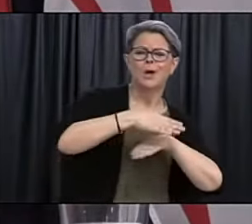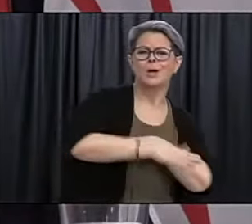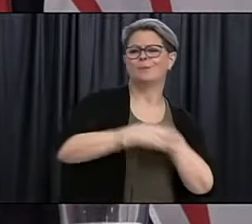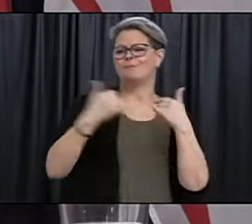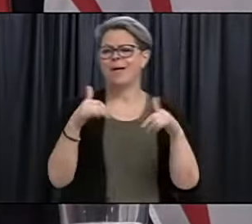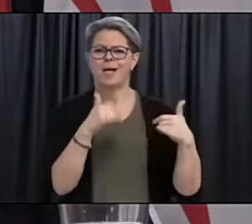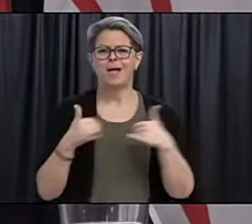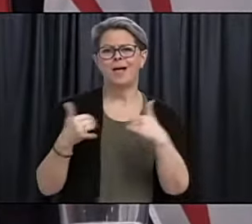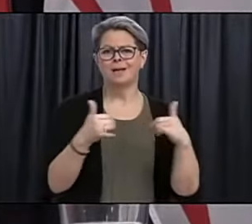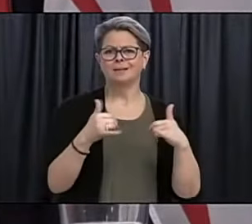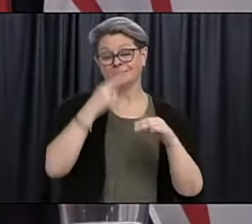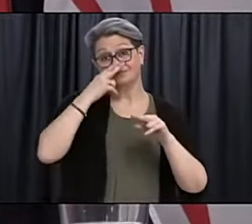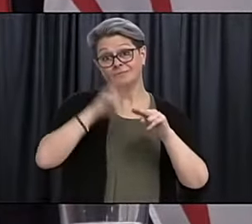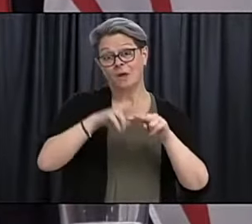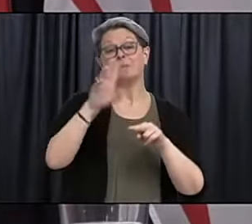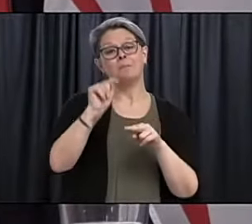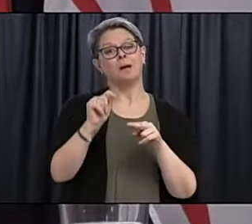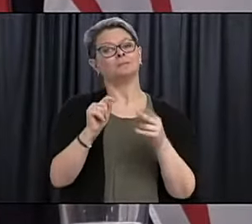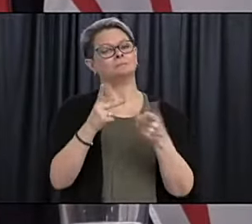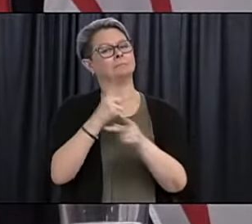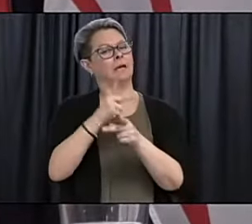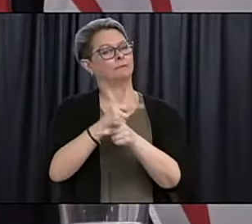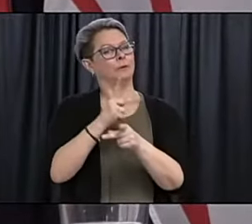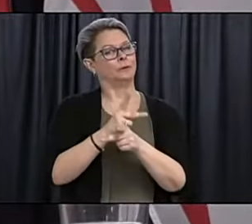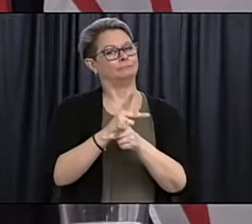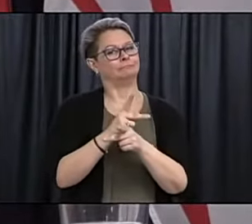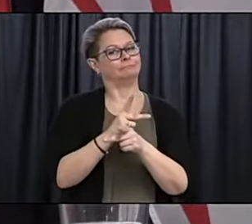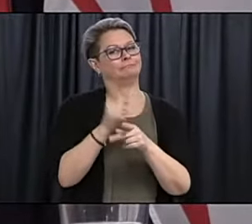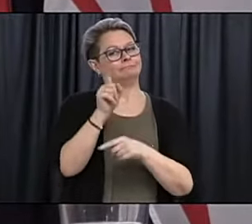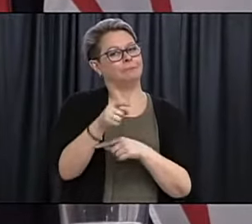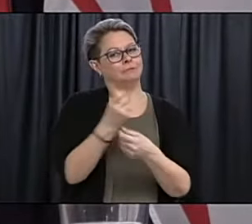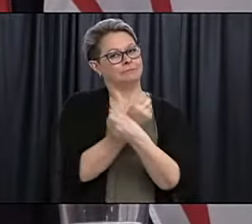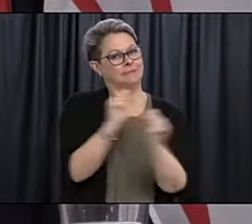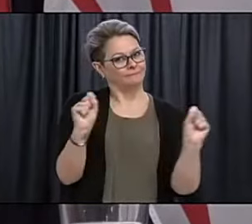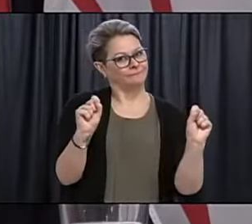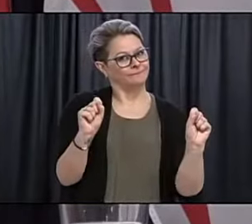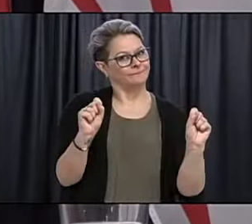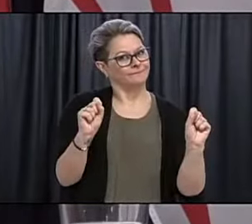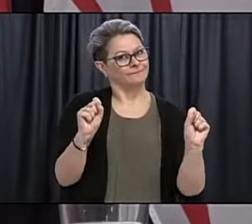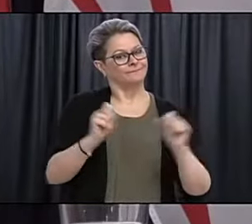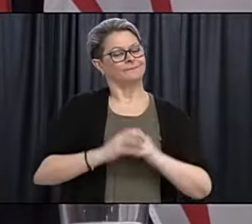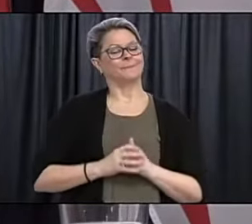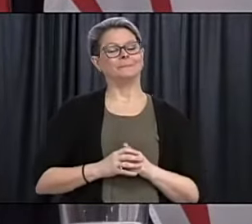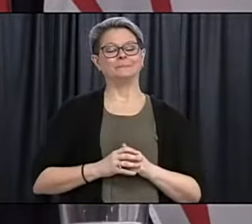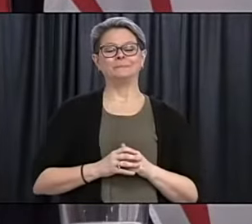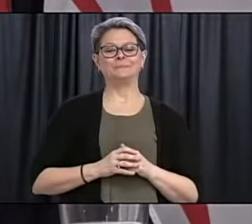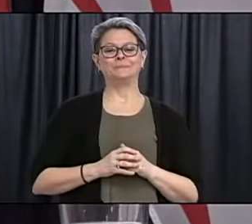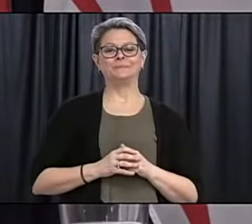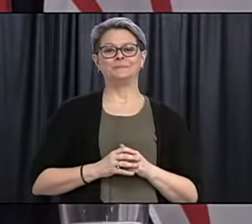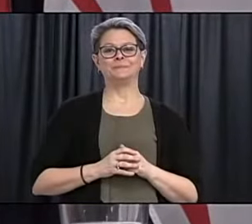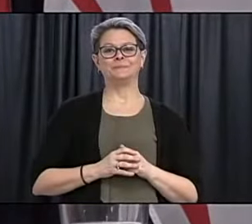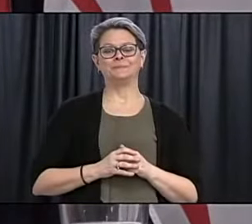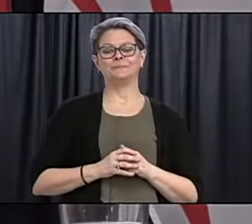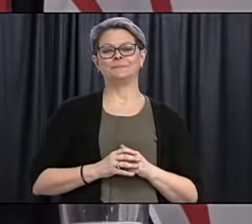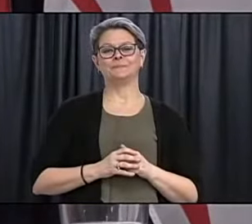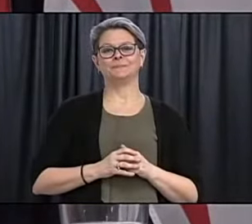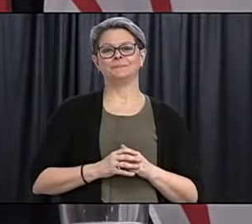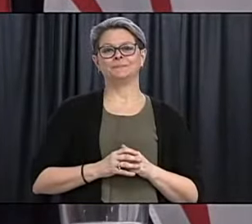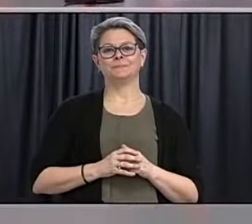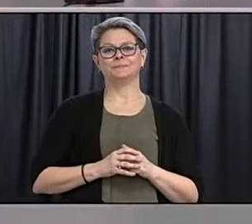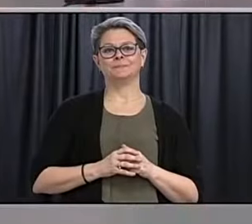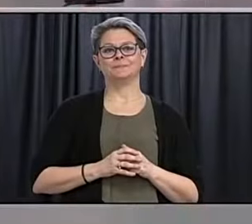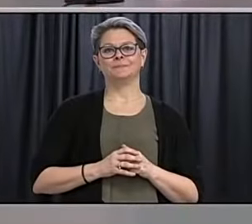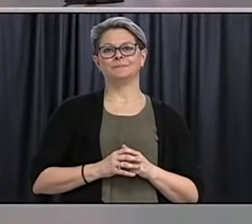but, uh, please ensure that your kids had the right, uh, safety equipment when they are outside, uh, having fun. Well,